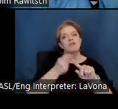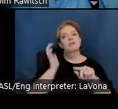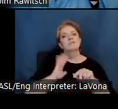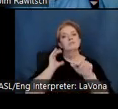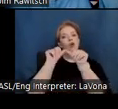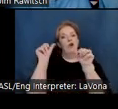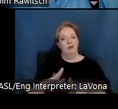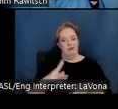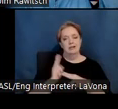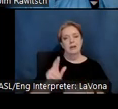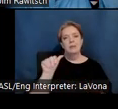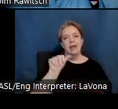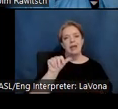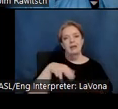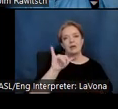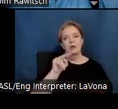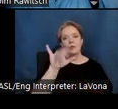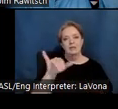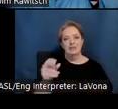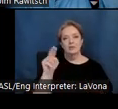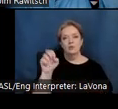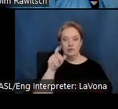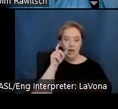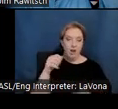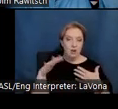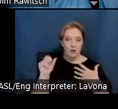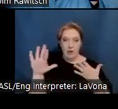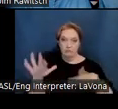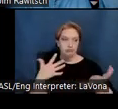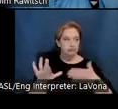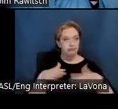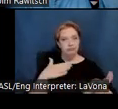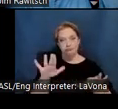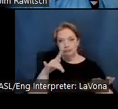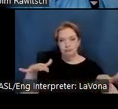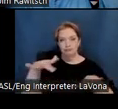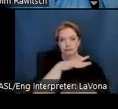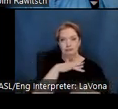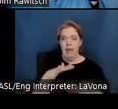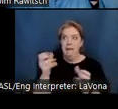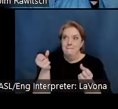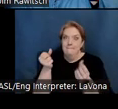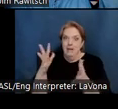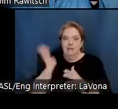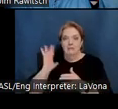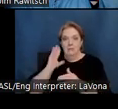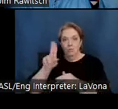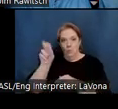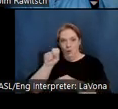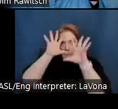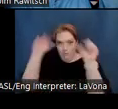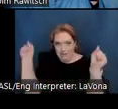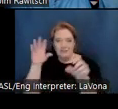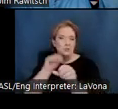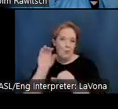and walk the grounds where numerous American presidents including Barack Obama, English royalty, and other world leaders have